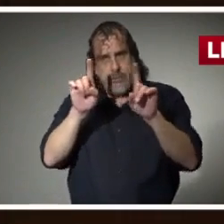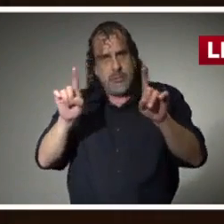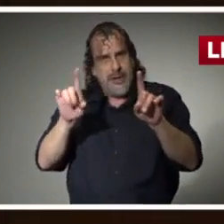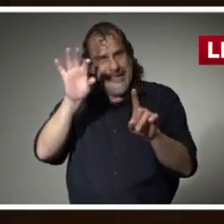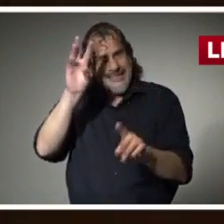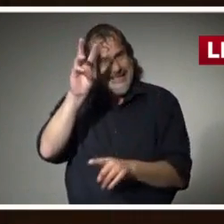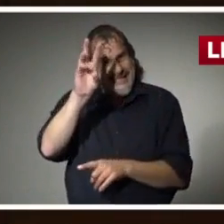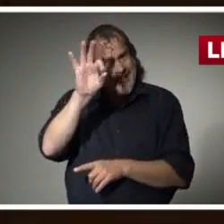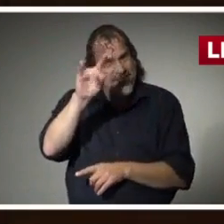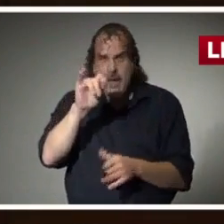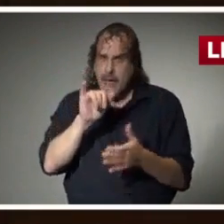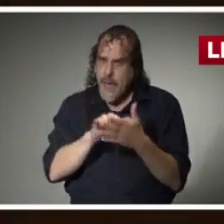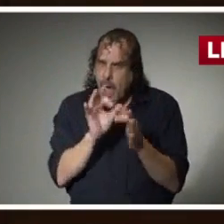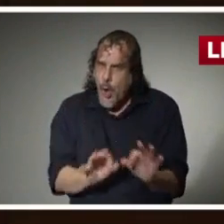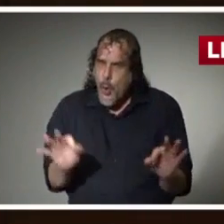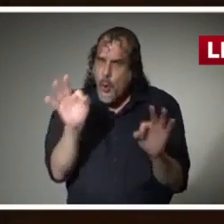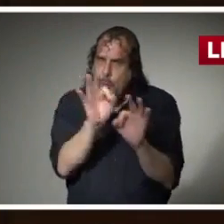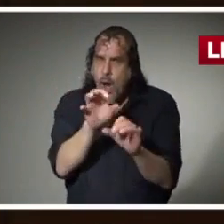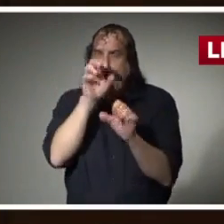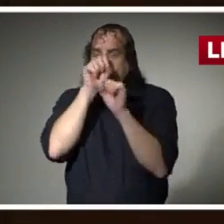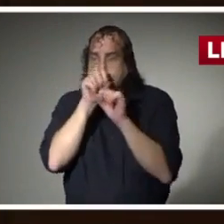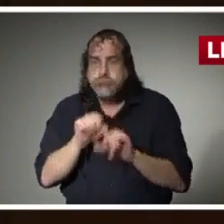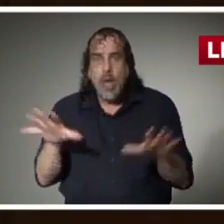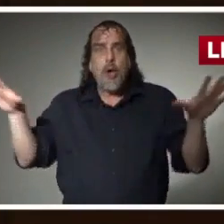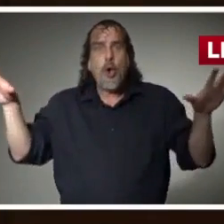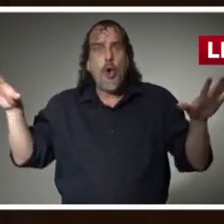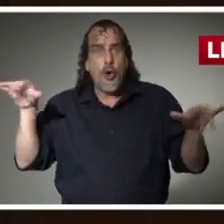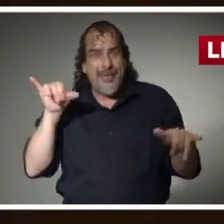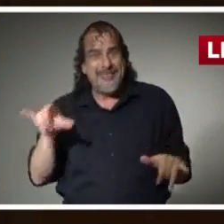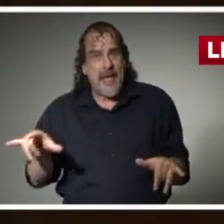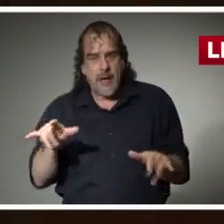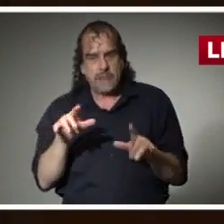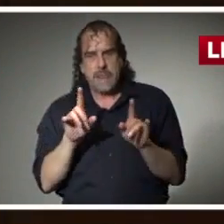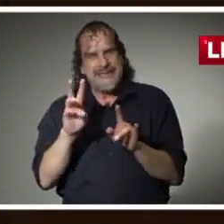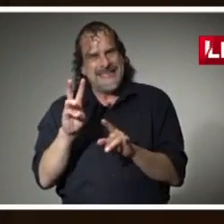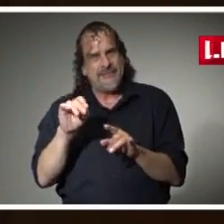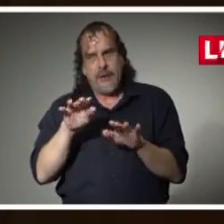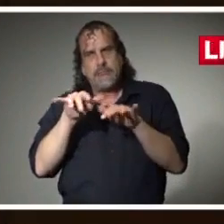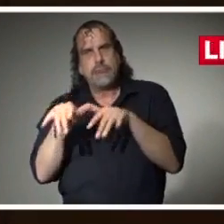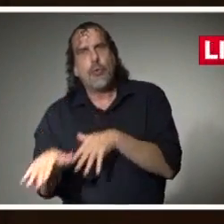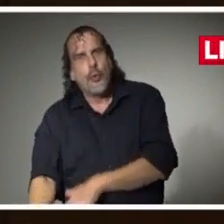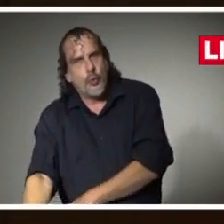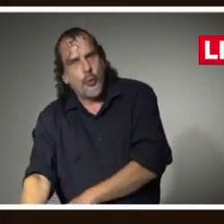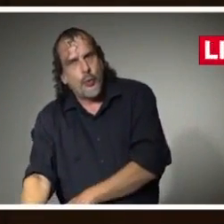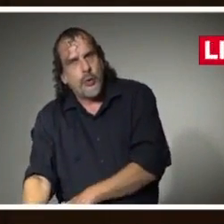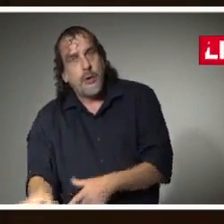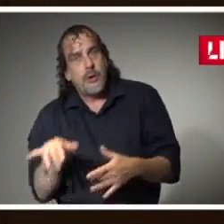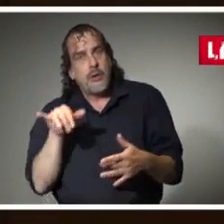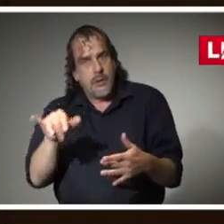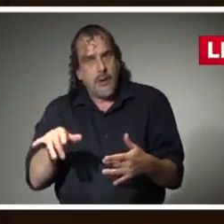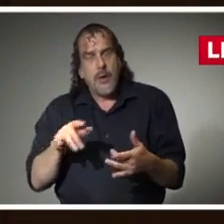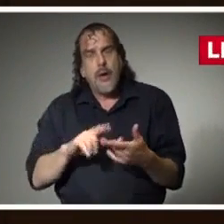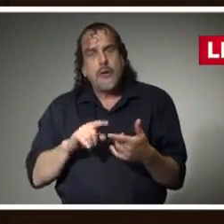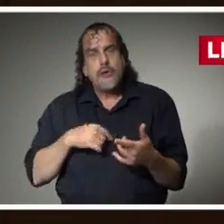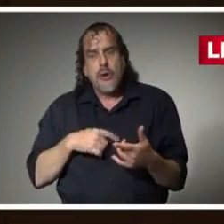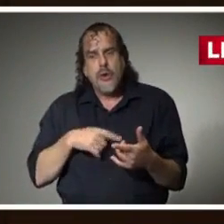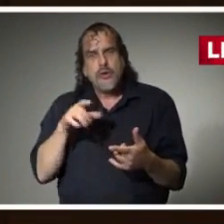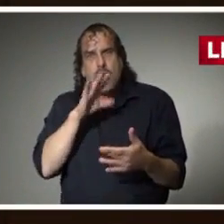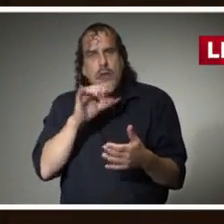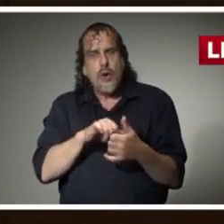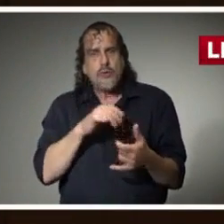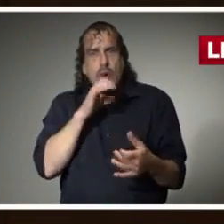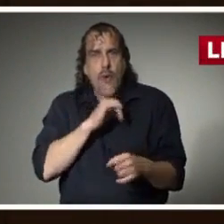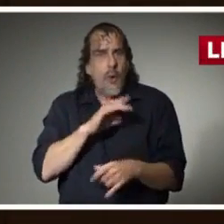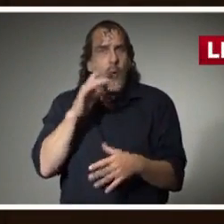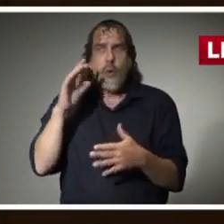is still important. That can reduce the risk of transmission. And, you know, do those old-fashioned things that we've talked about